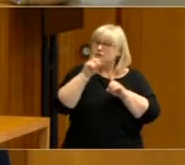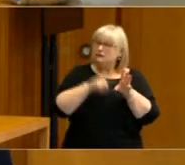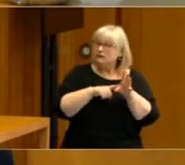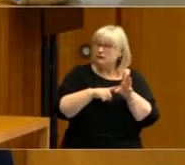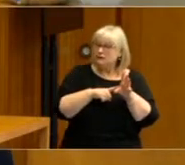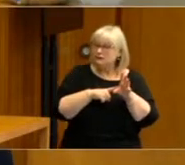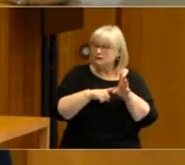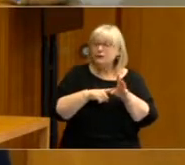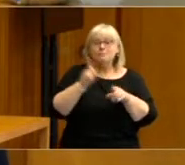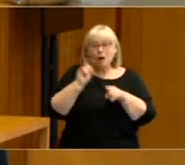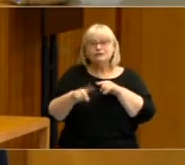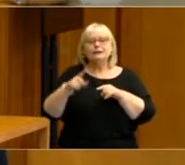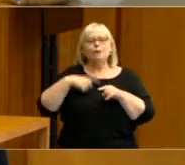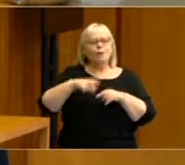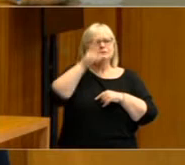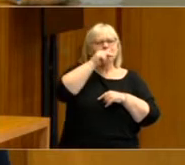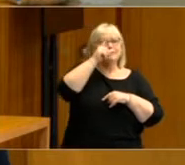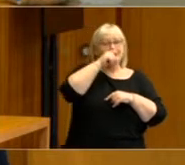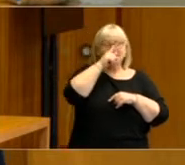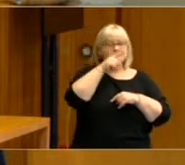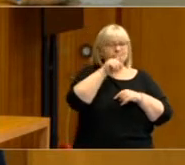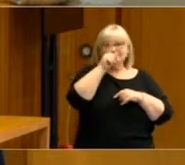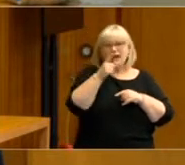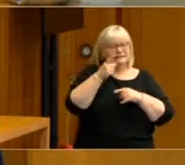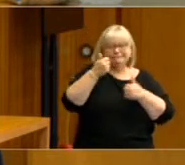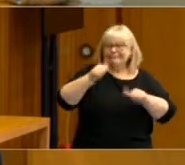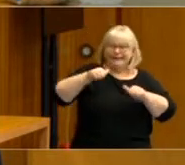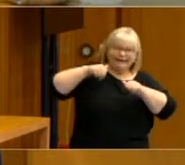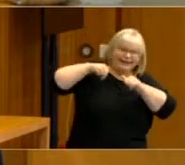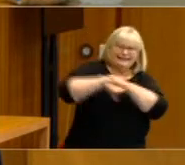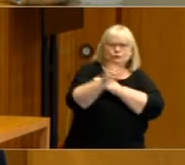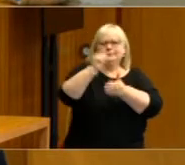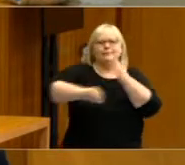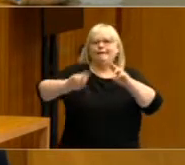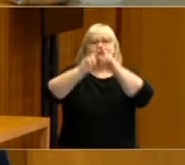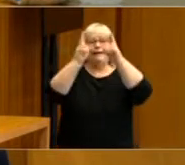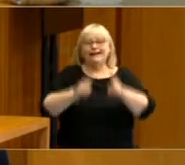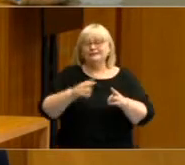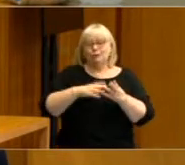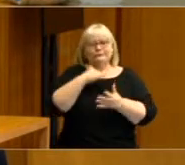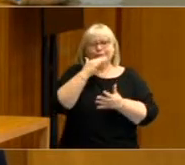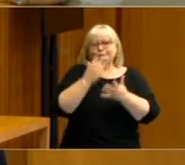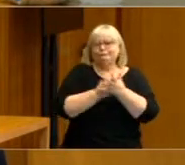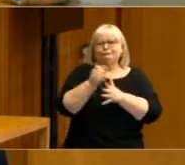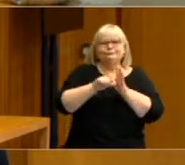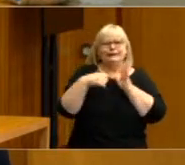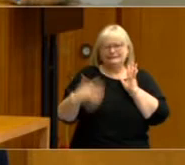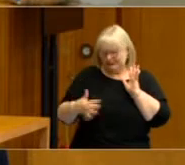largely caused by younger people not being able to get into the housing market because of the cost of property.